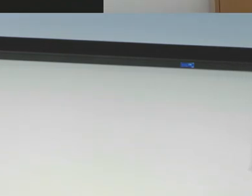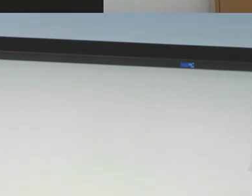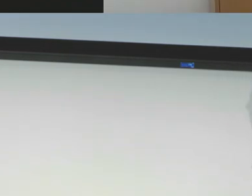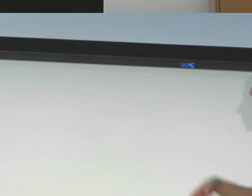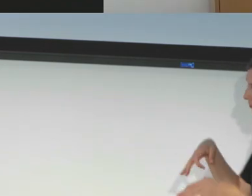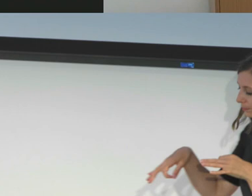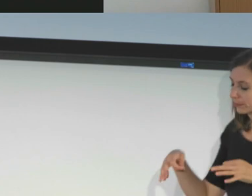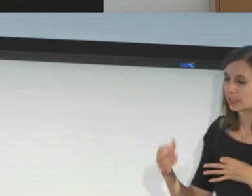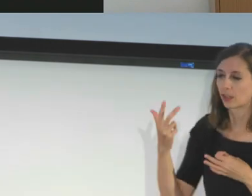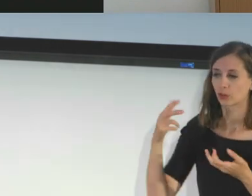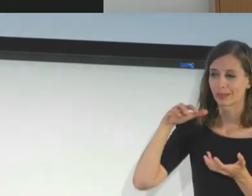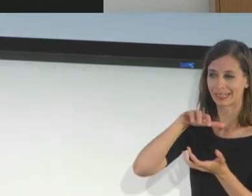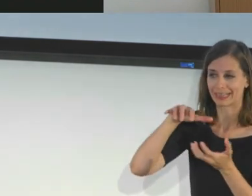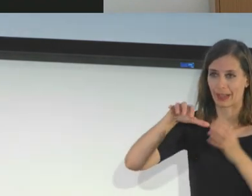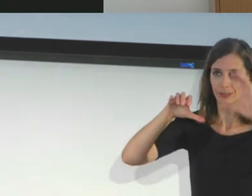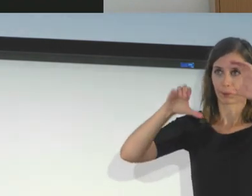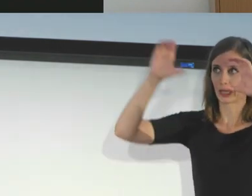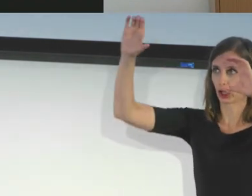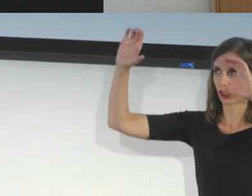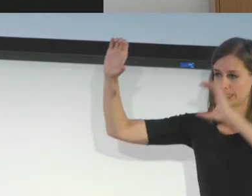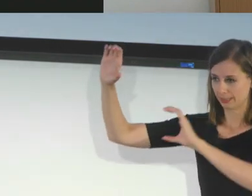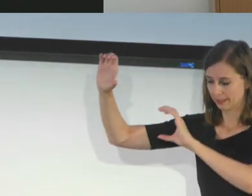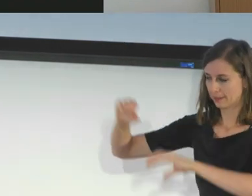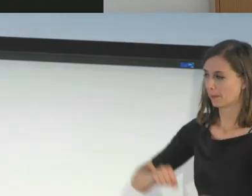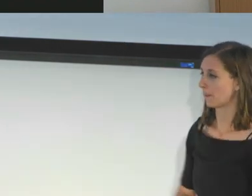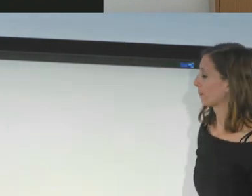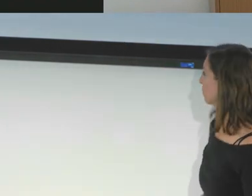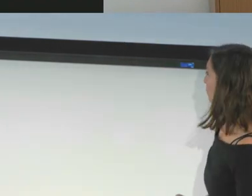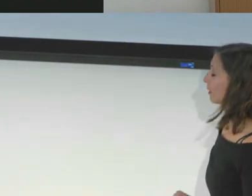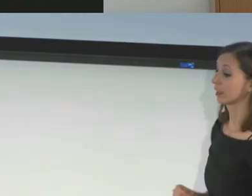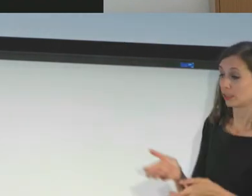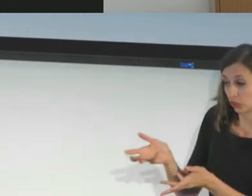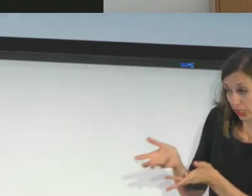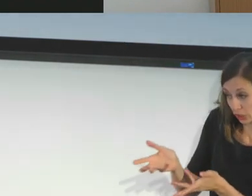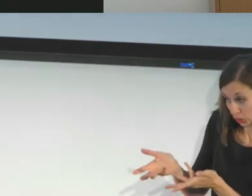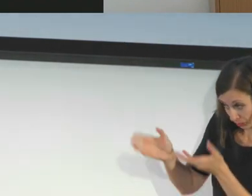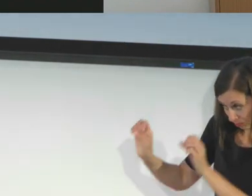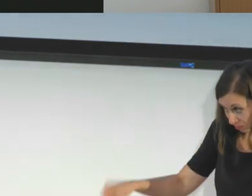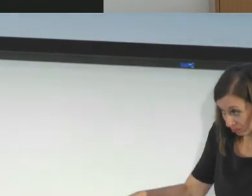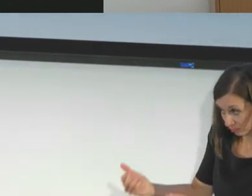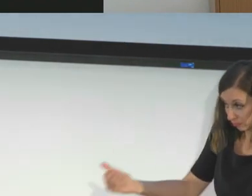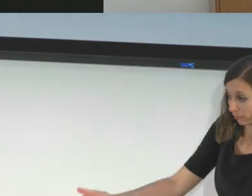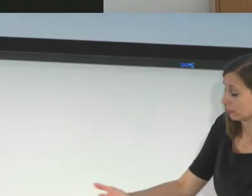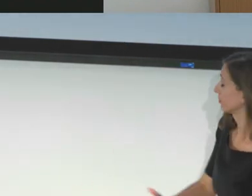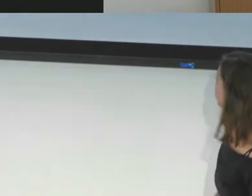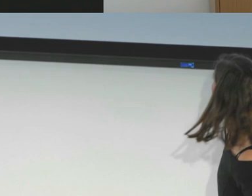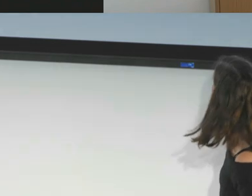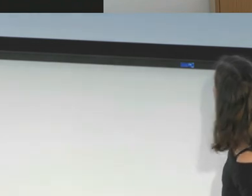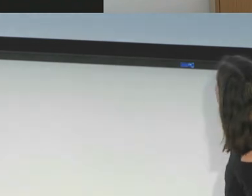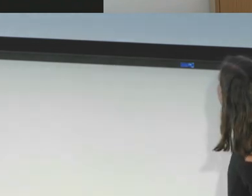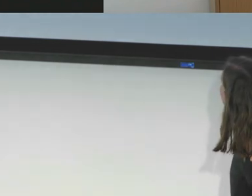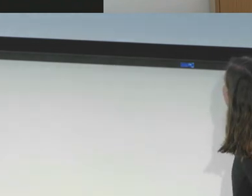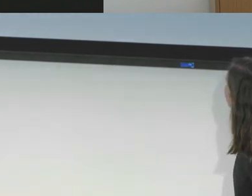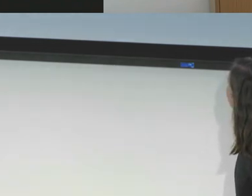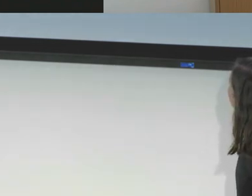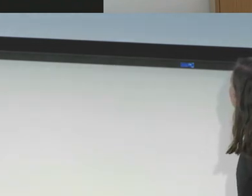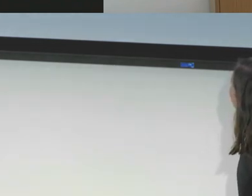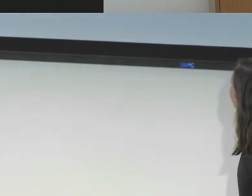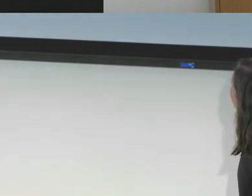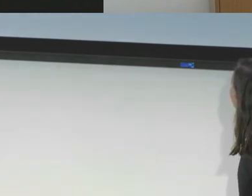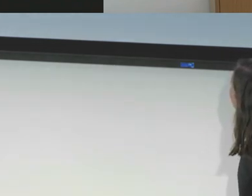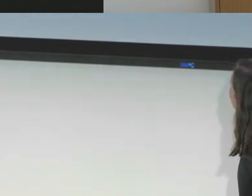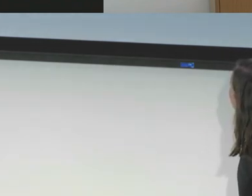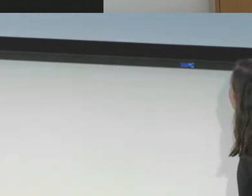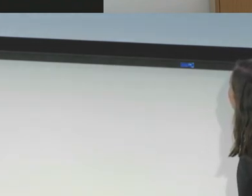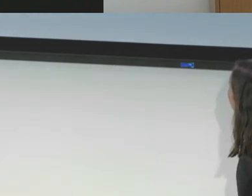Heavy beam. Three clouds above and in front of you to the right. Direct gestures enabled. Press the crown to...